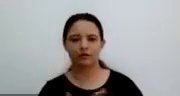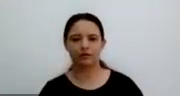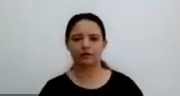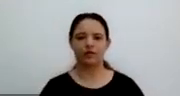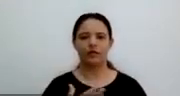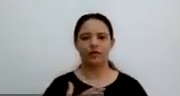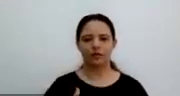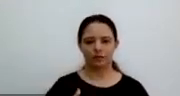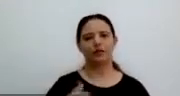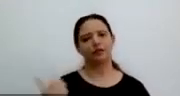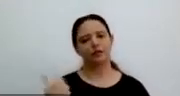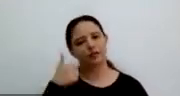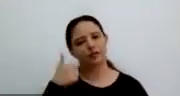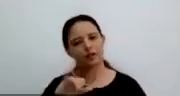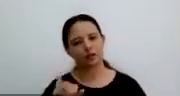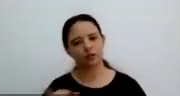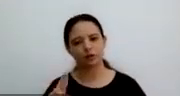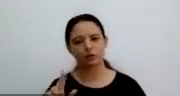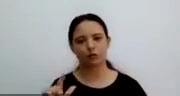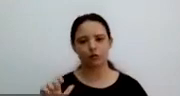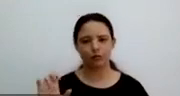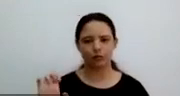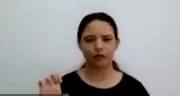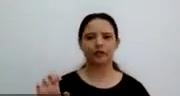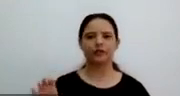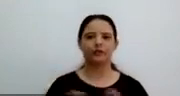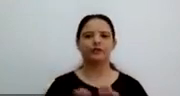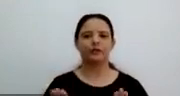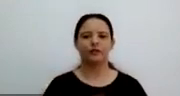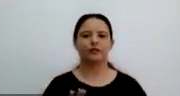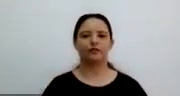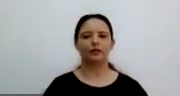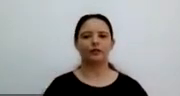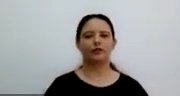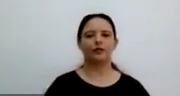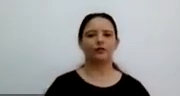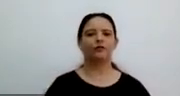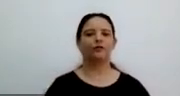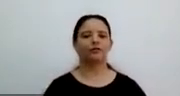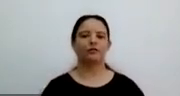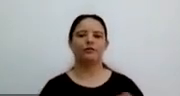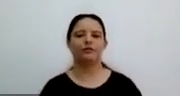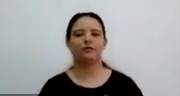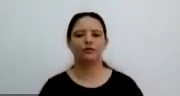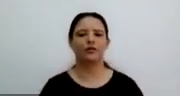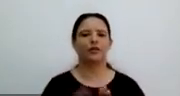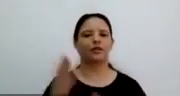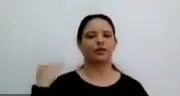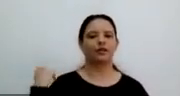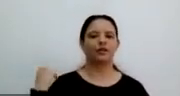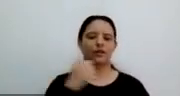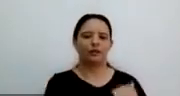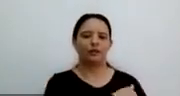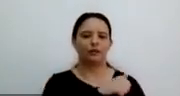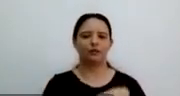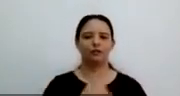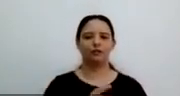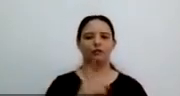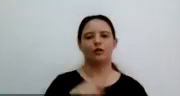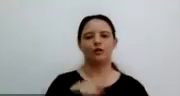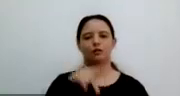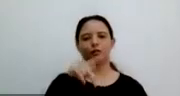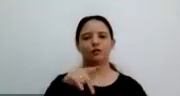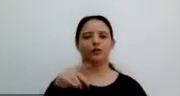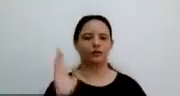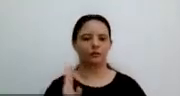when we were in Madison. She was a biology postdoc focusing on neuroendocrinology and behavioral display of social bonding and